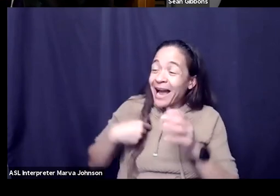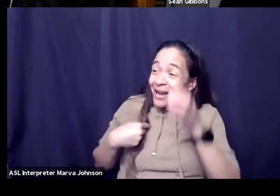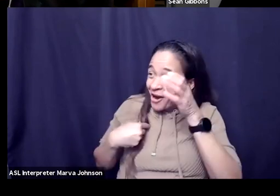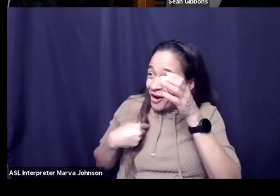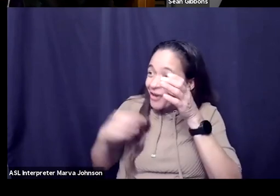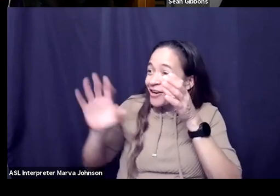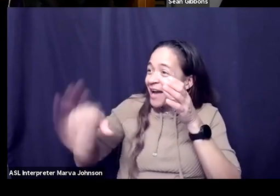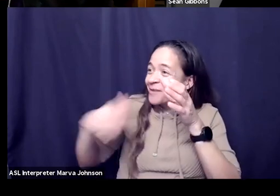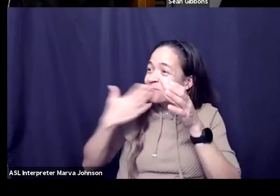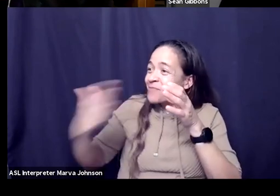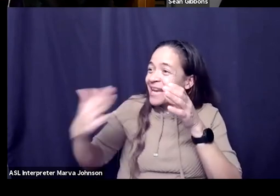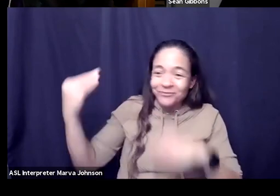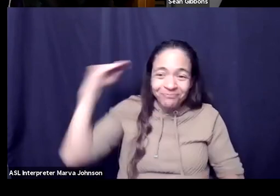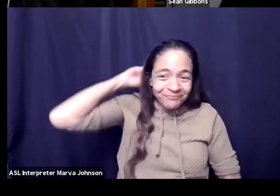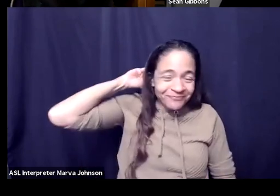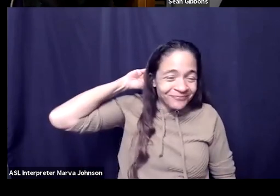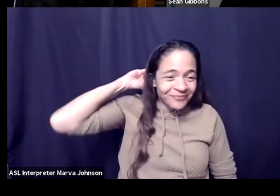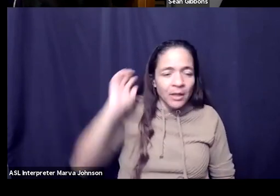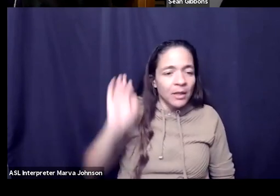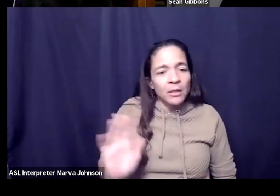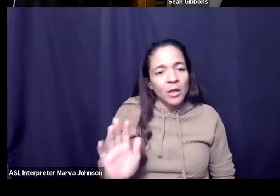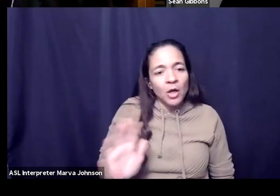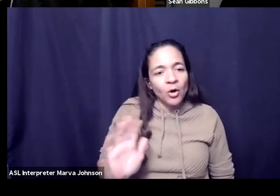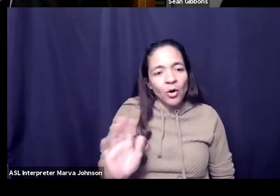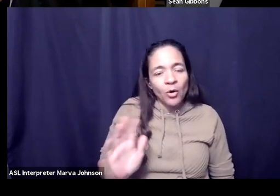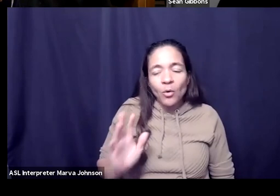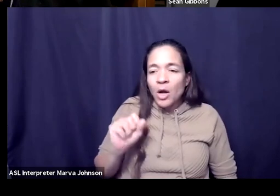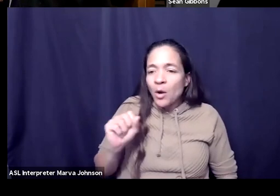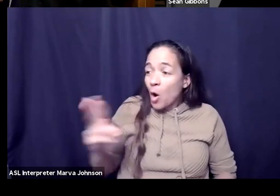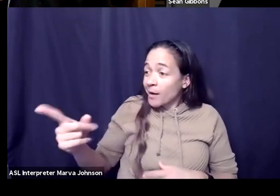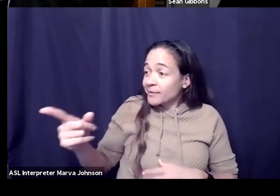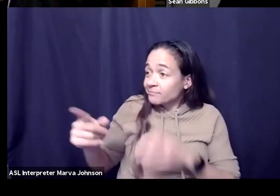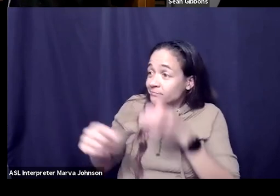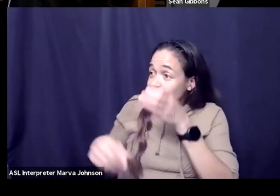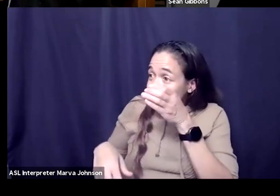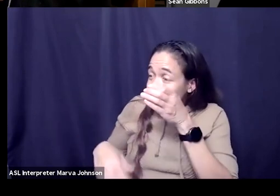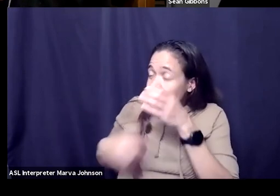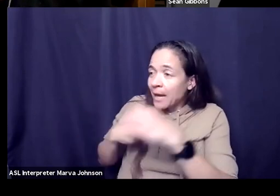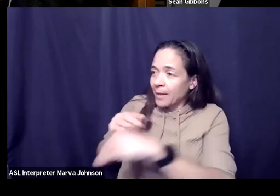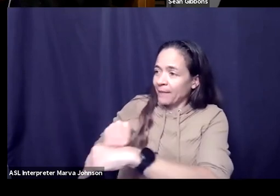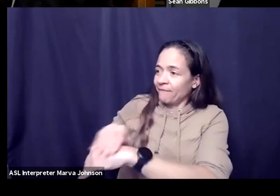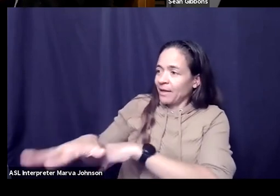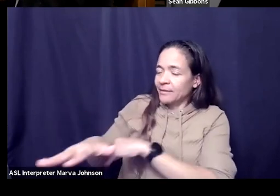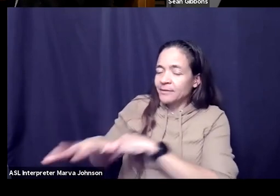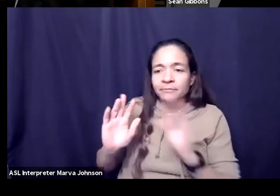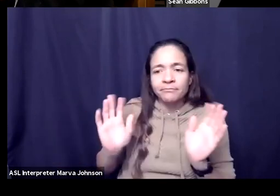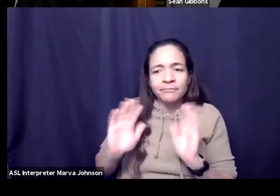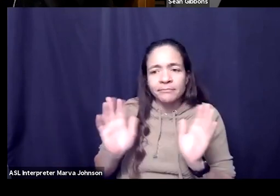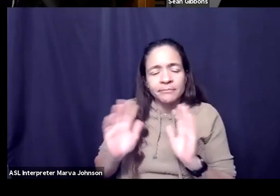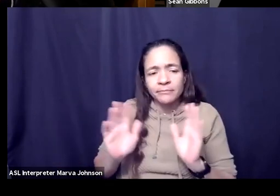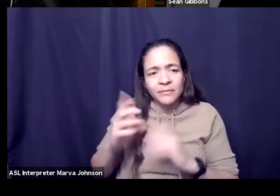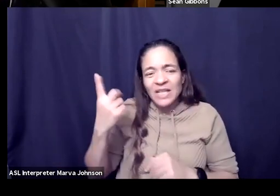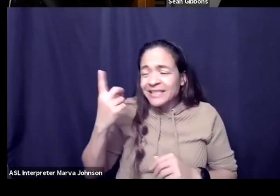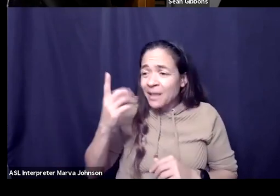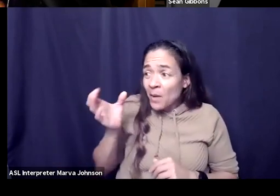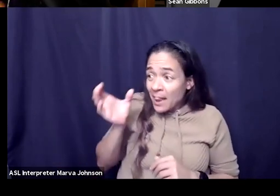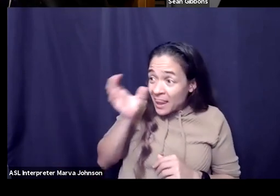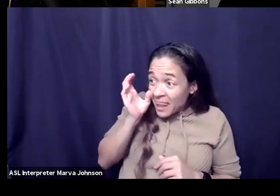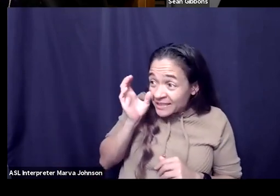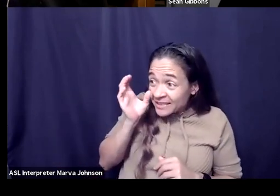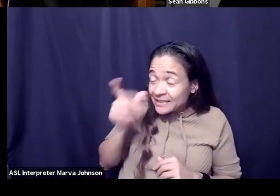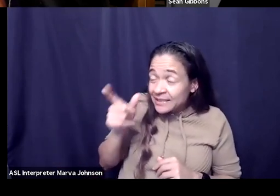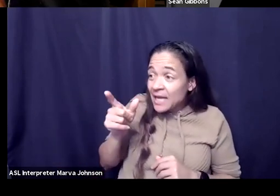just hearing advice from someone else when someone listens to you but then also kind of